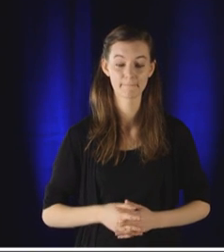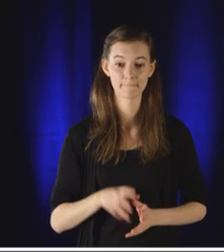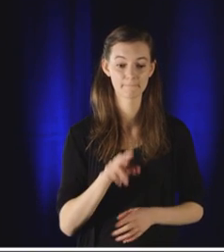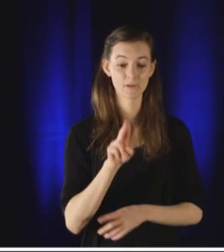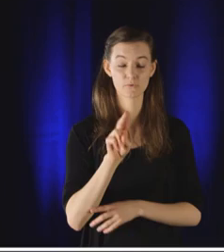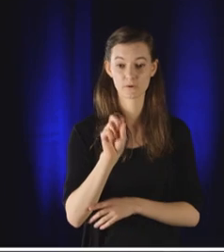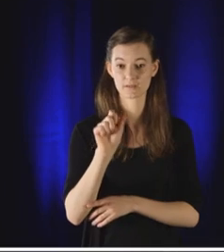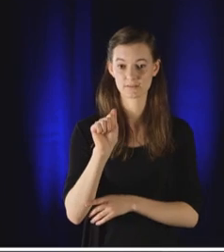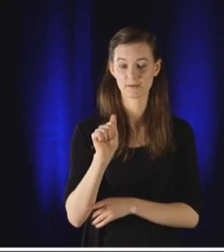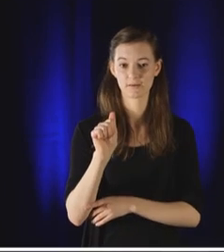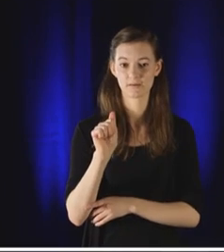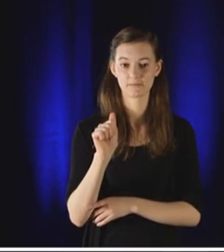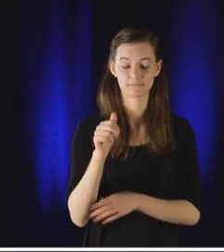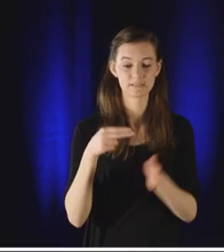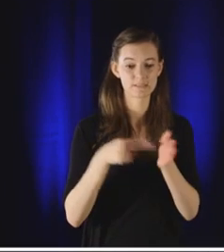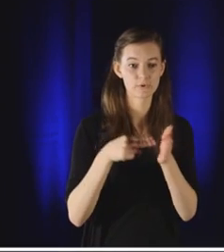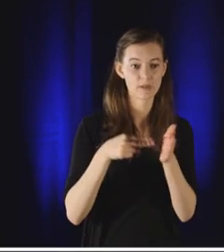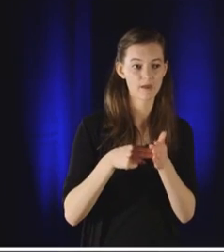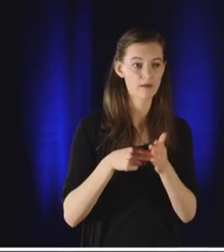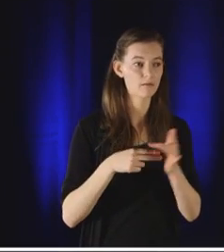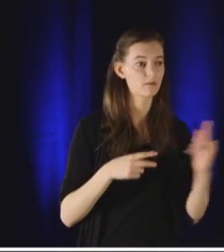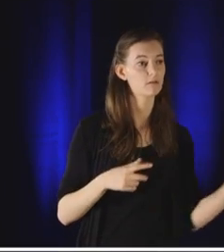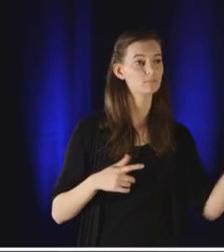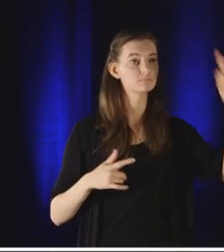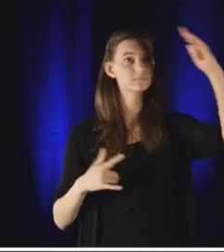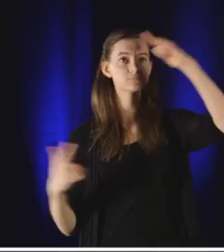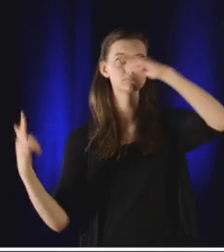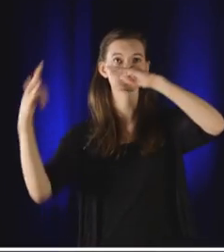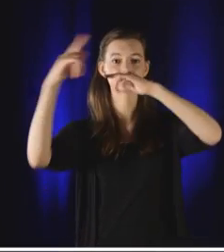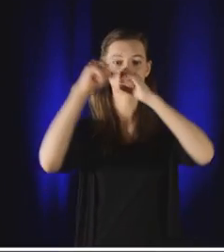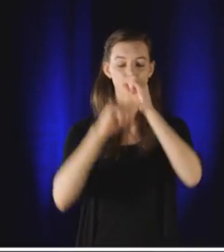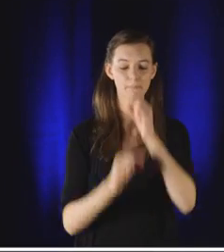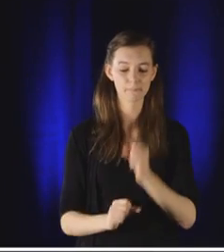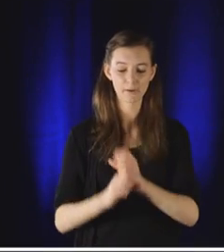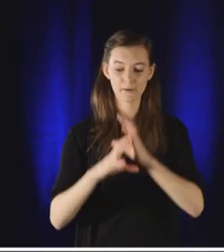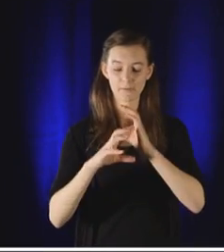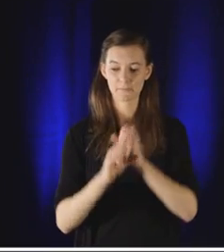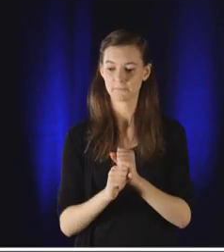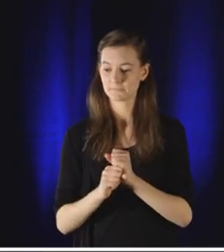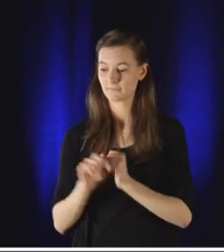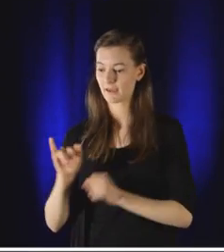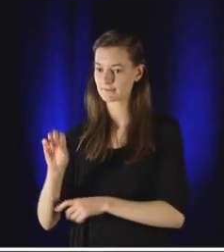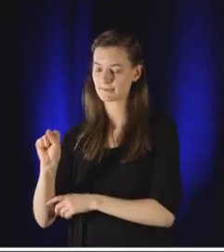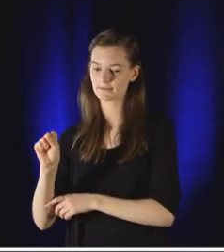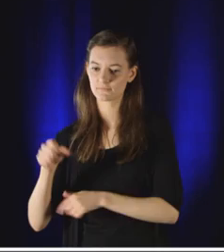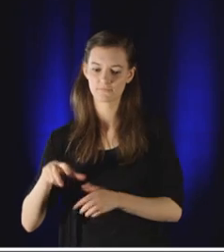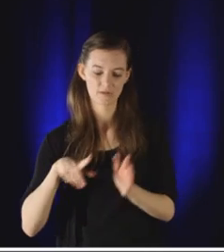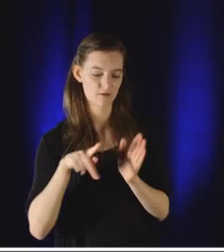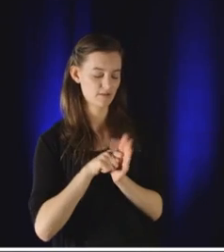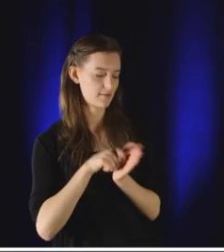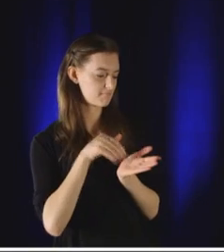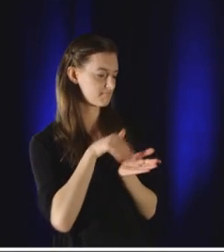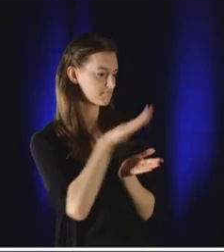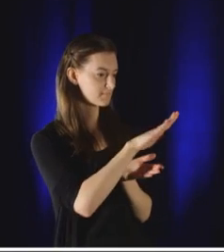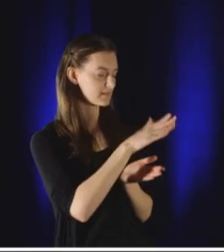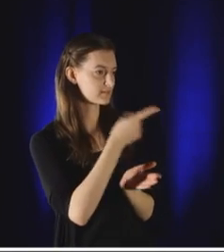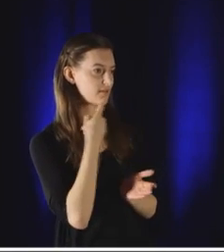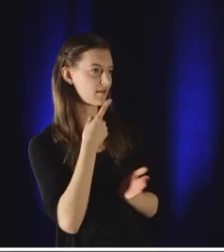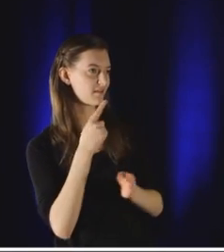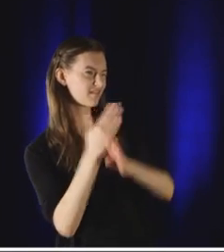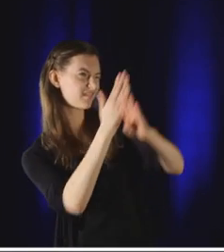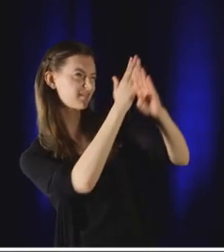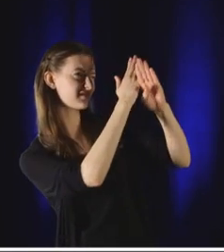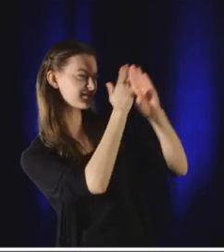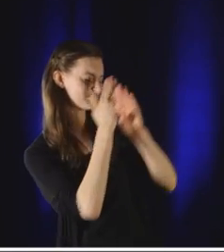When the U.S. began airstrikes in Syria in 2014, ISIS sent a message to President Obama saying, come on,